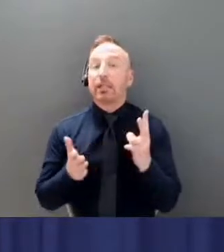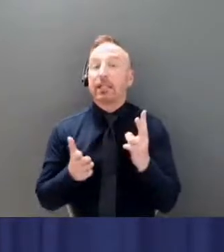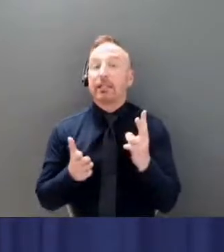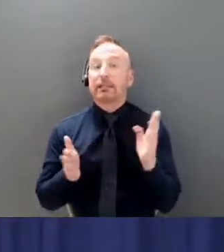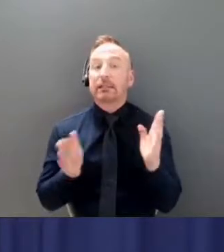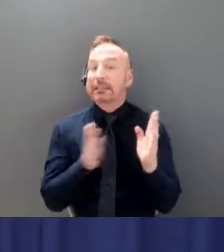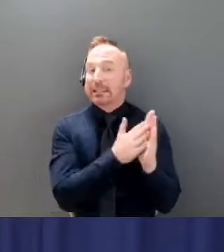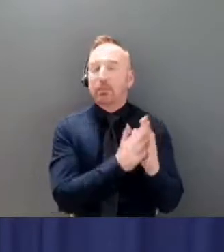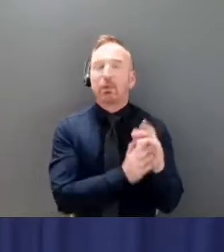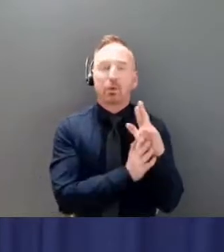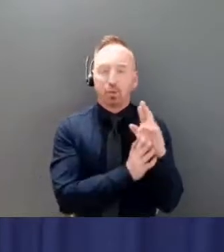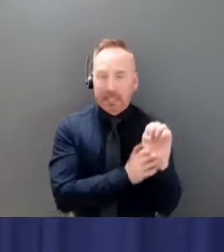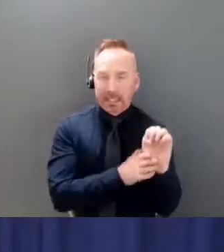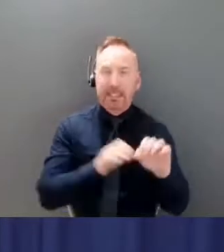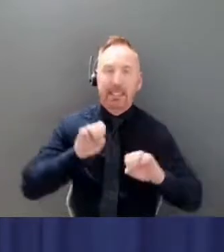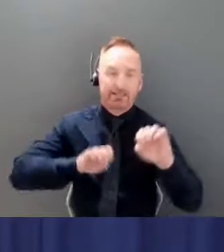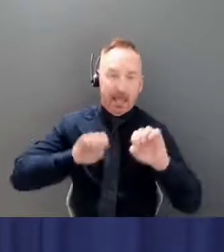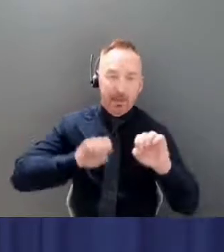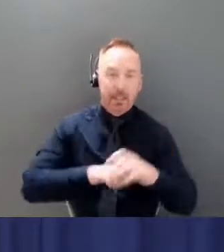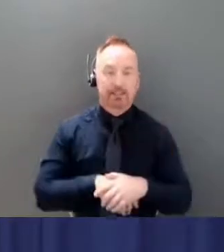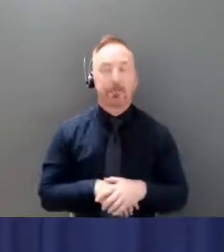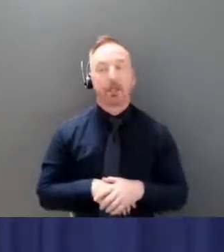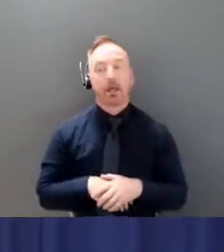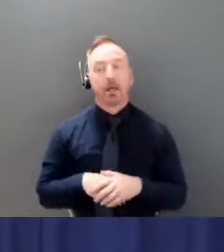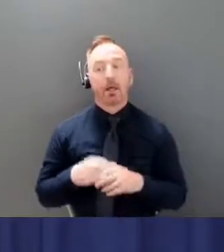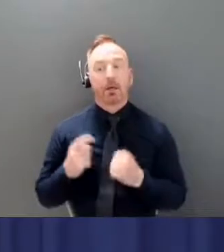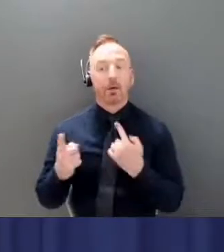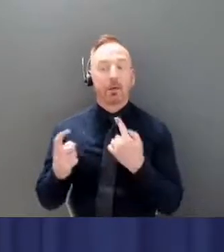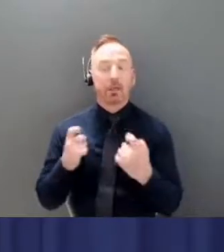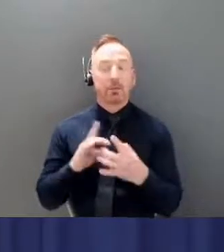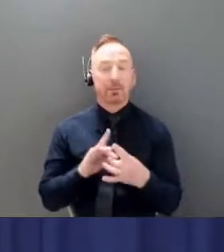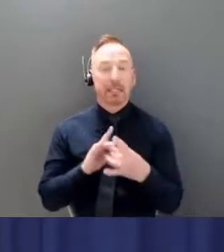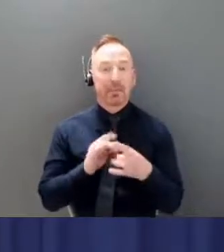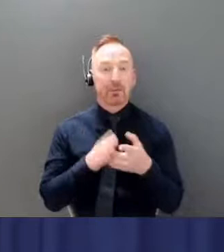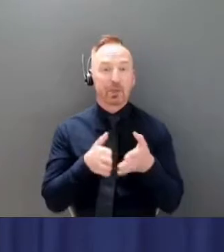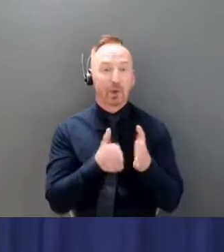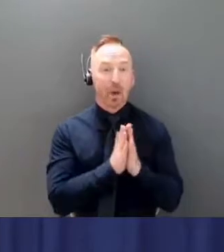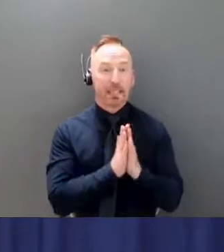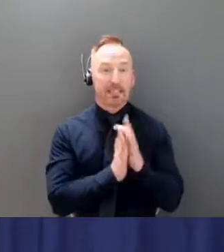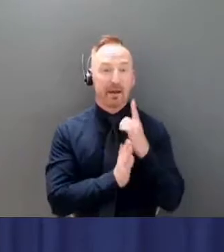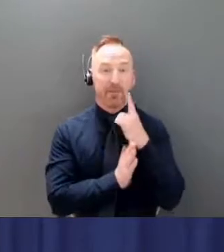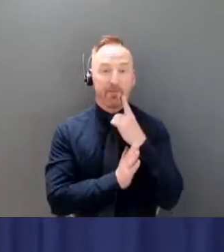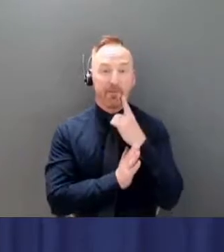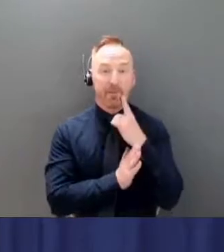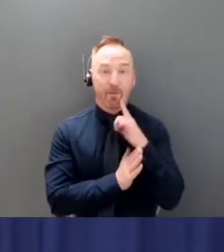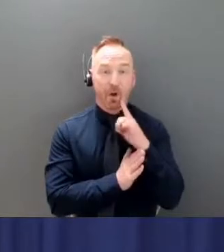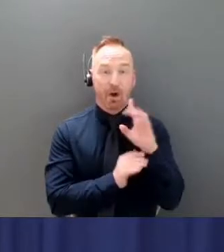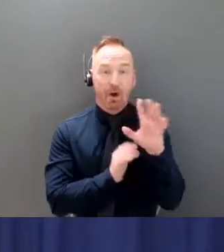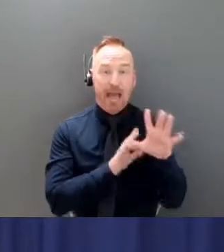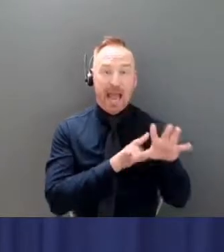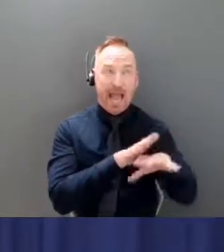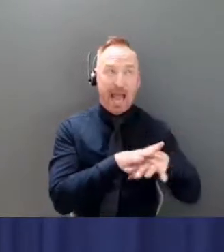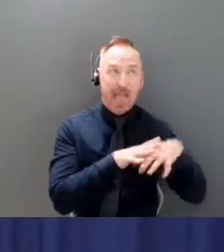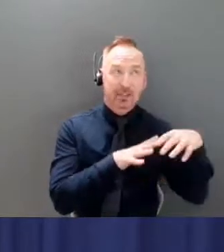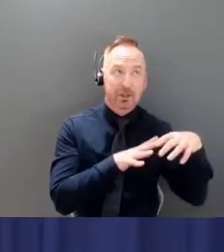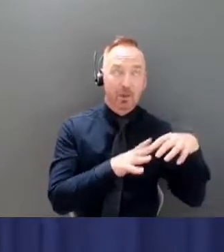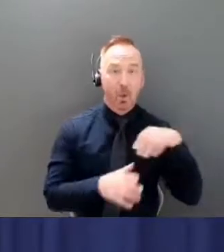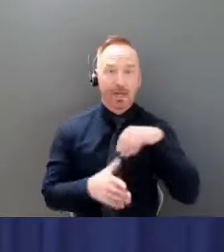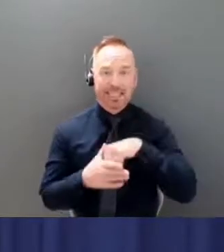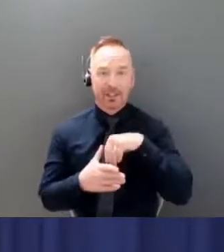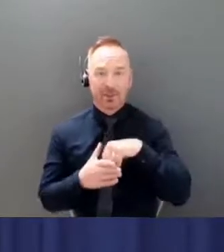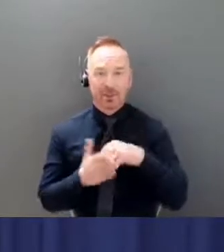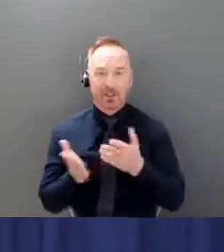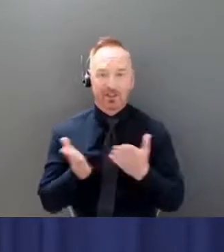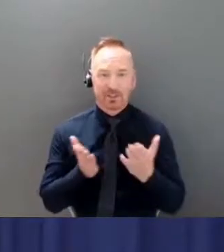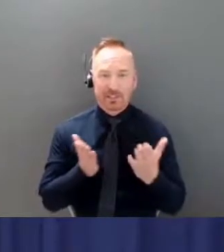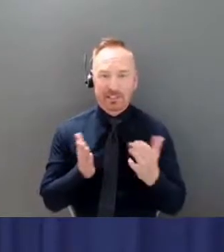a question regarding the requests for external or internal services and how those are expanding. But I think those